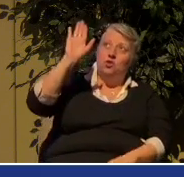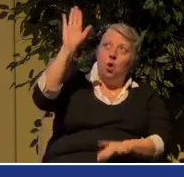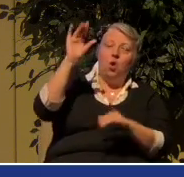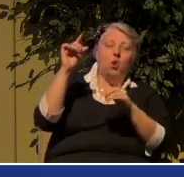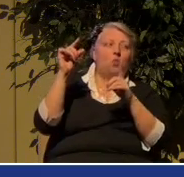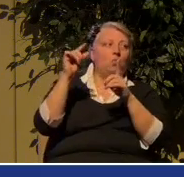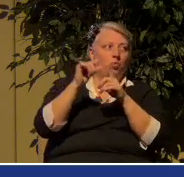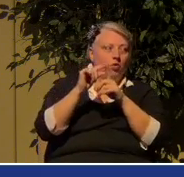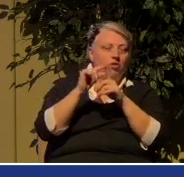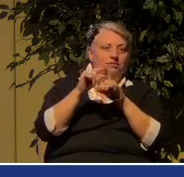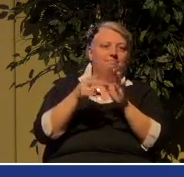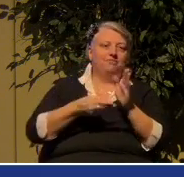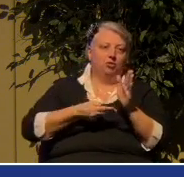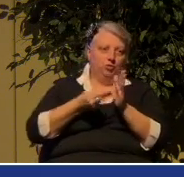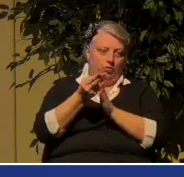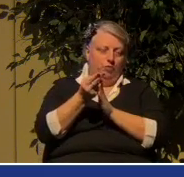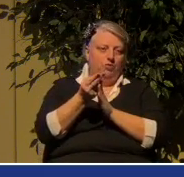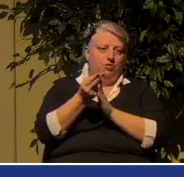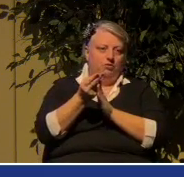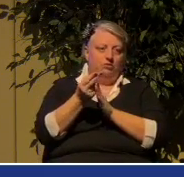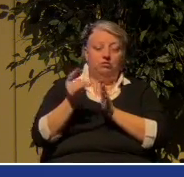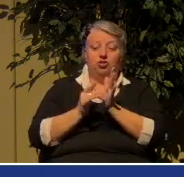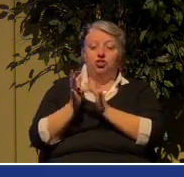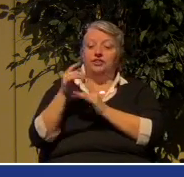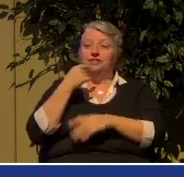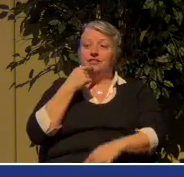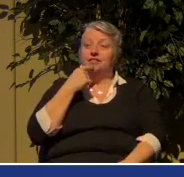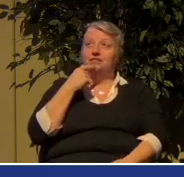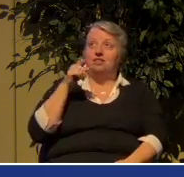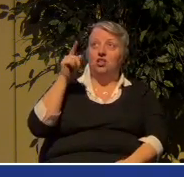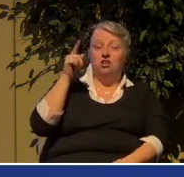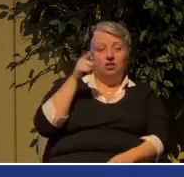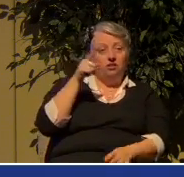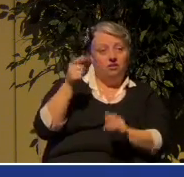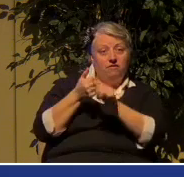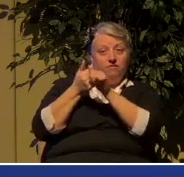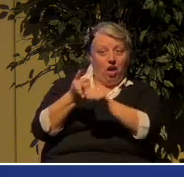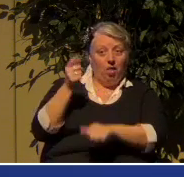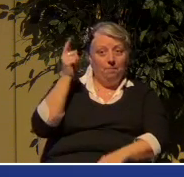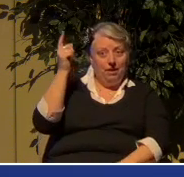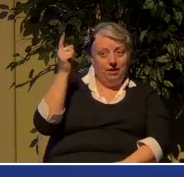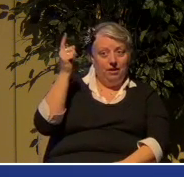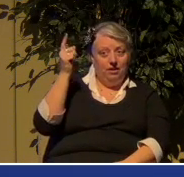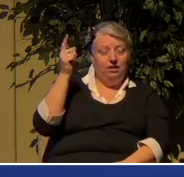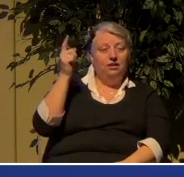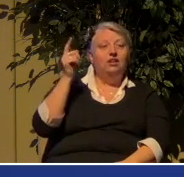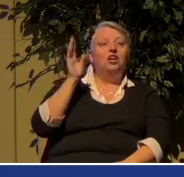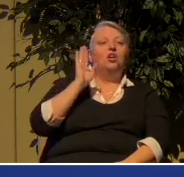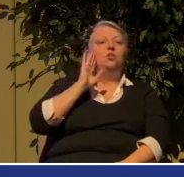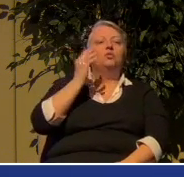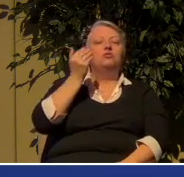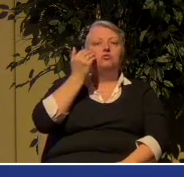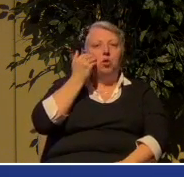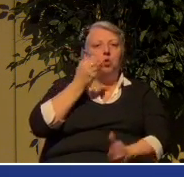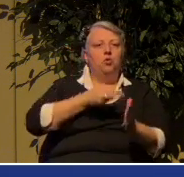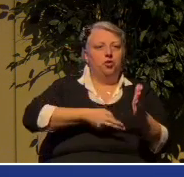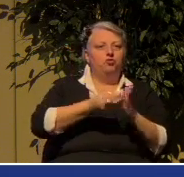And Jesus said, if you follow me, you will know the truth and it will set you free.